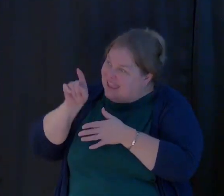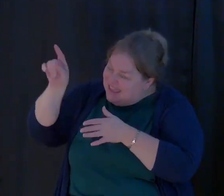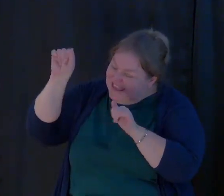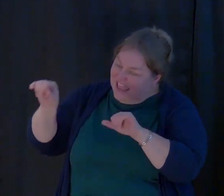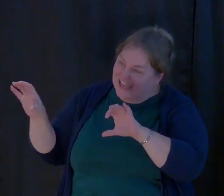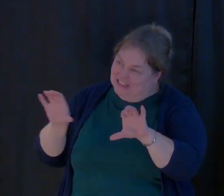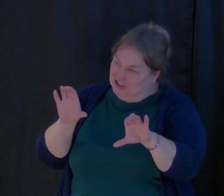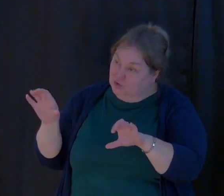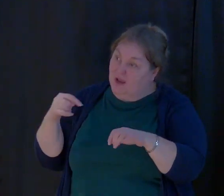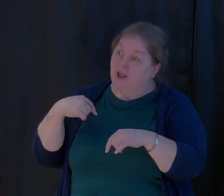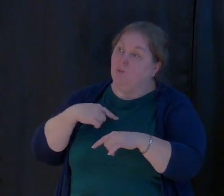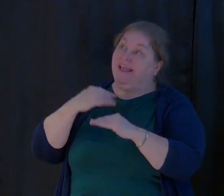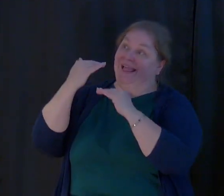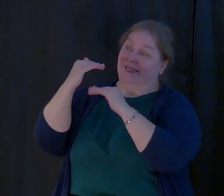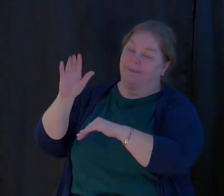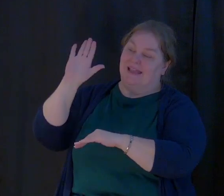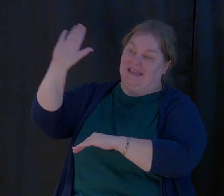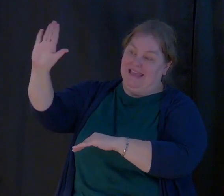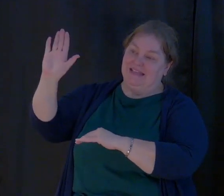and we limit his ability.